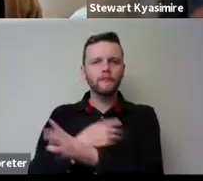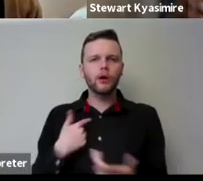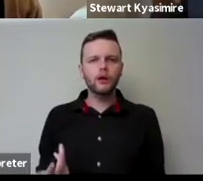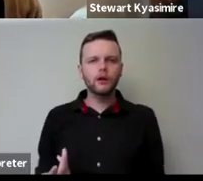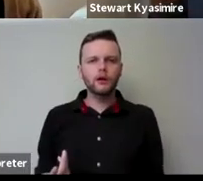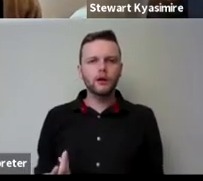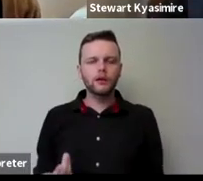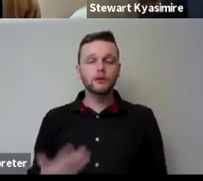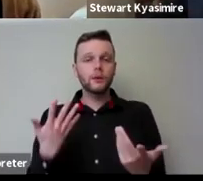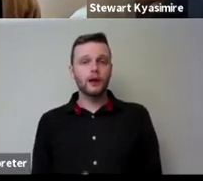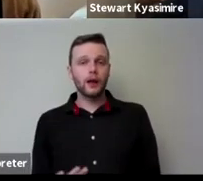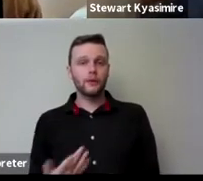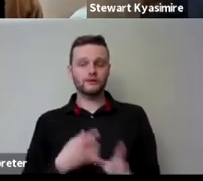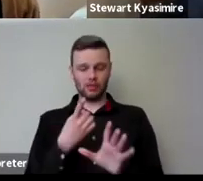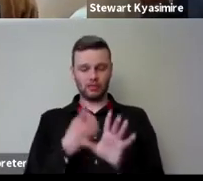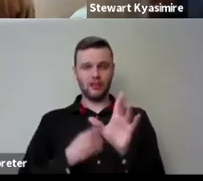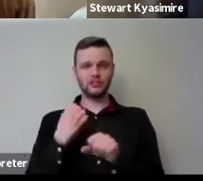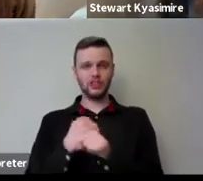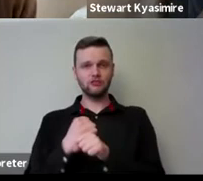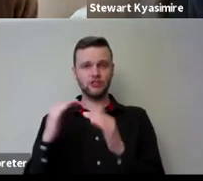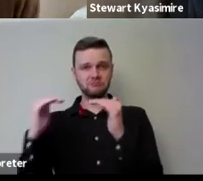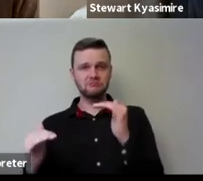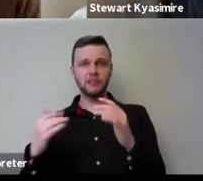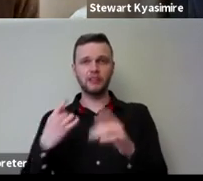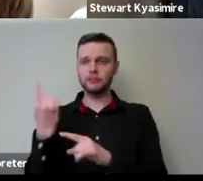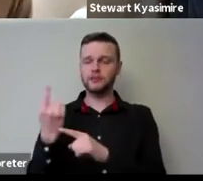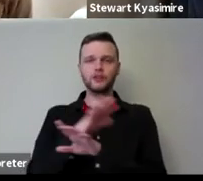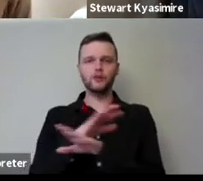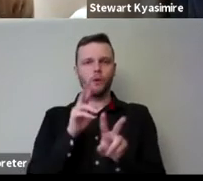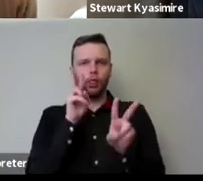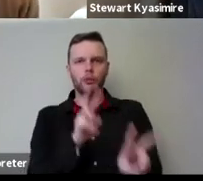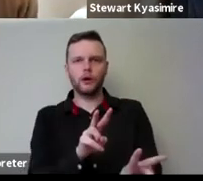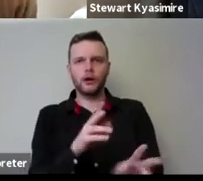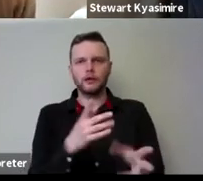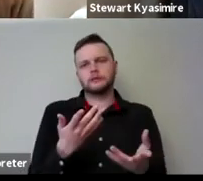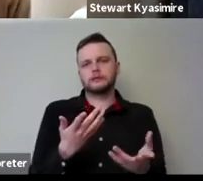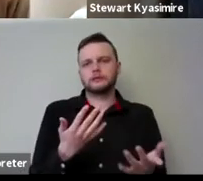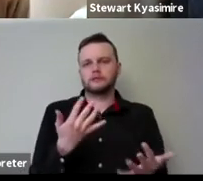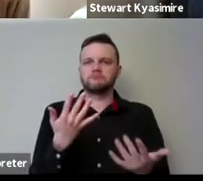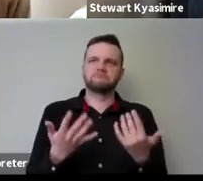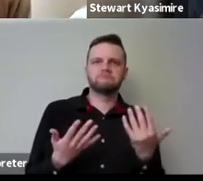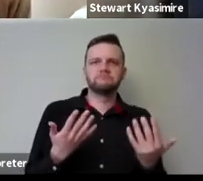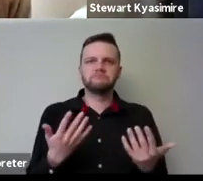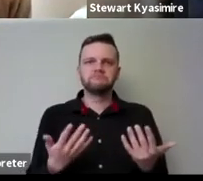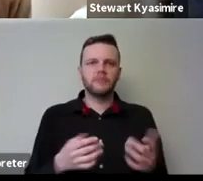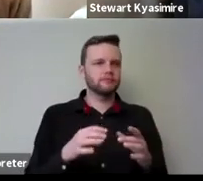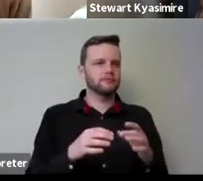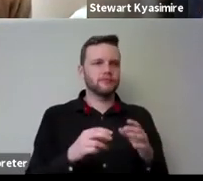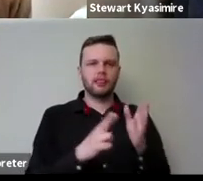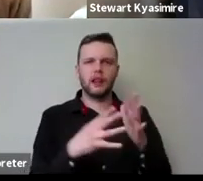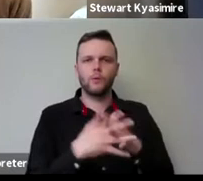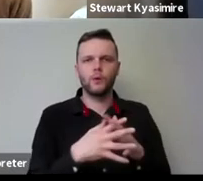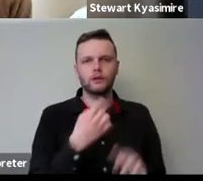is is the younger generation are not looking at they're not looking at the the networks and going